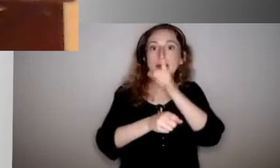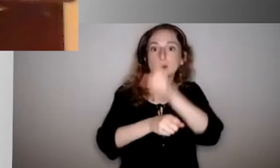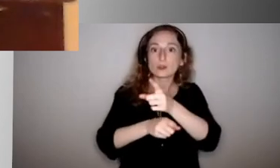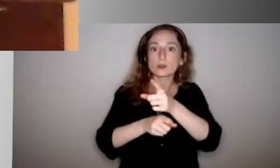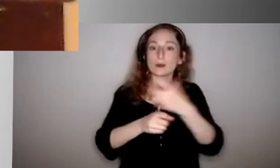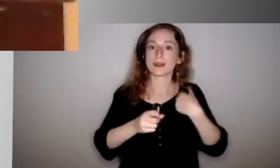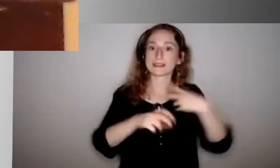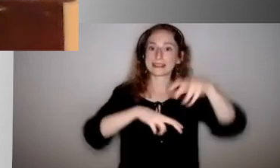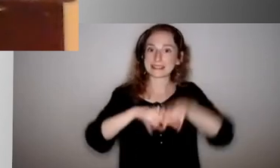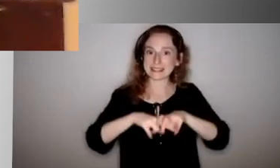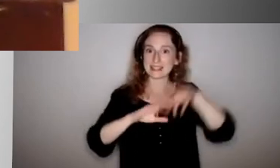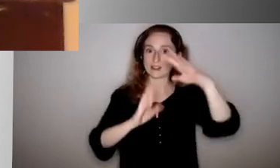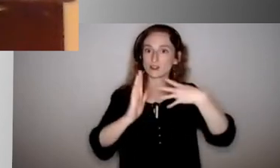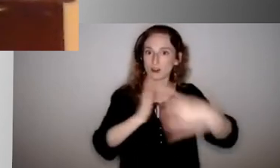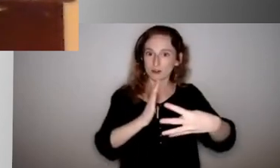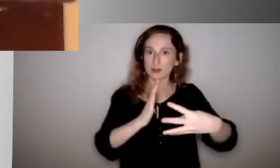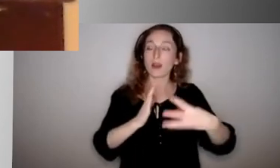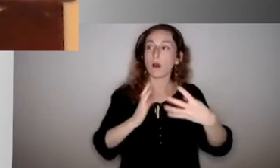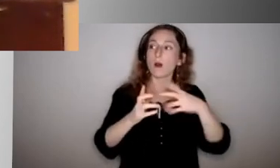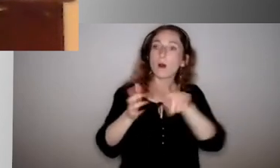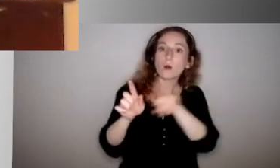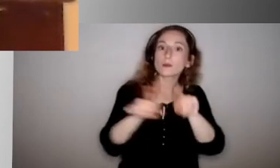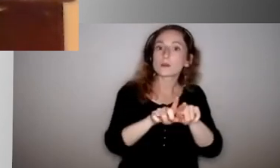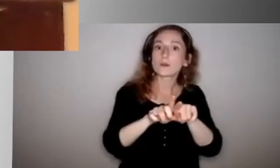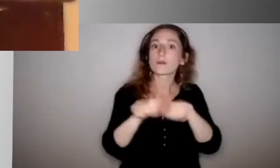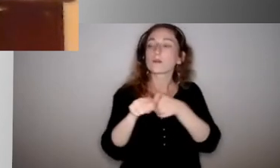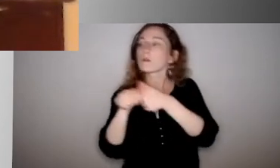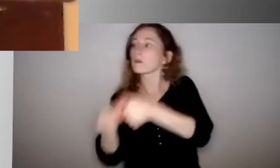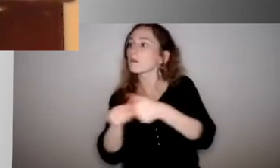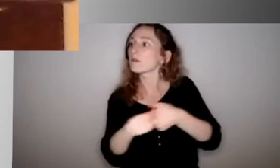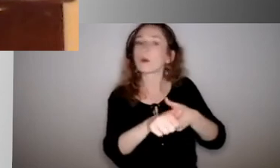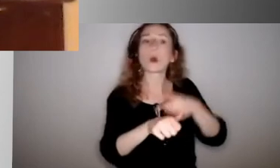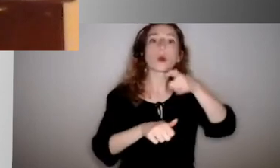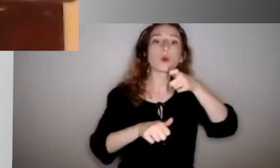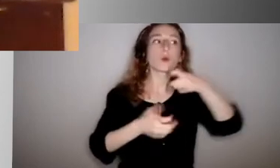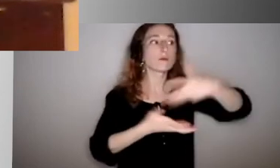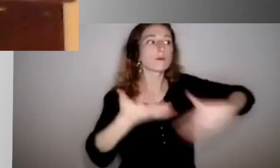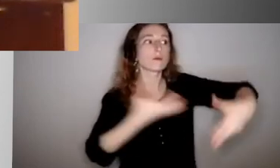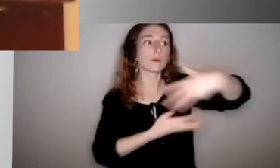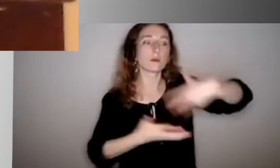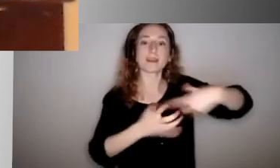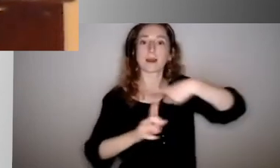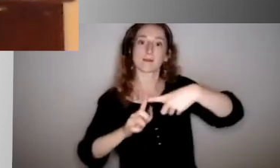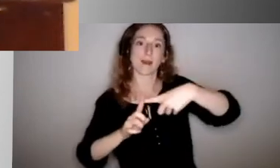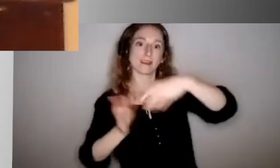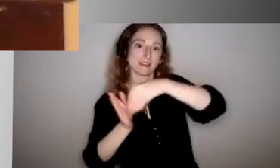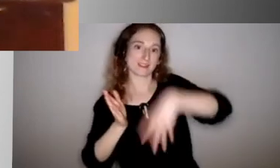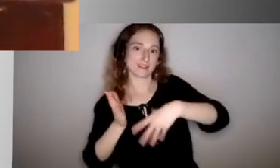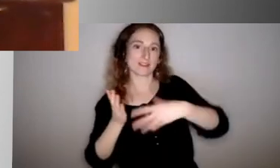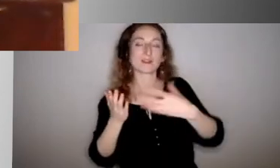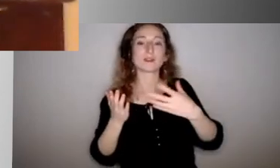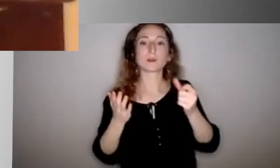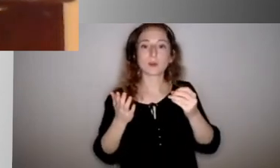becomes critically important because we're right now, we're looking at that six foot for 15 minutes or longer as that direct contact.